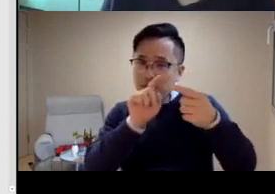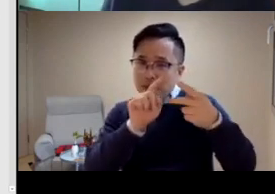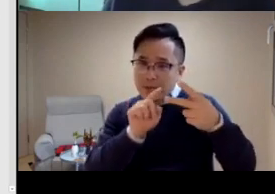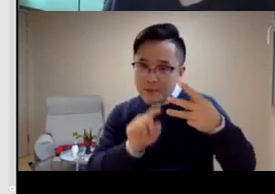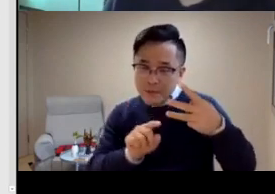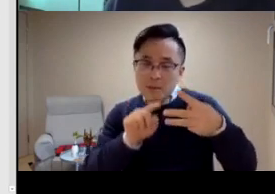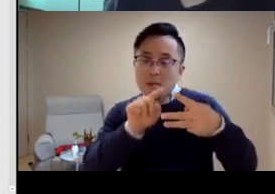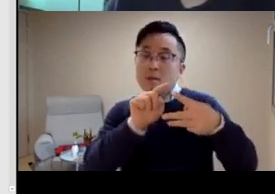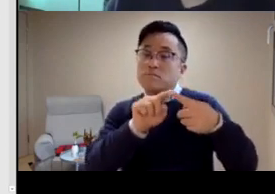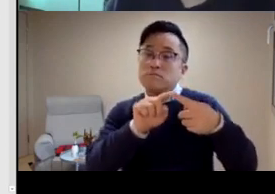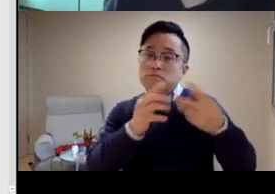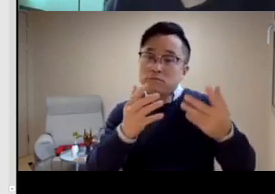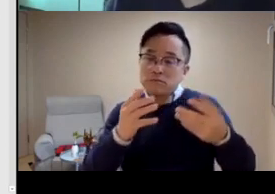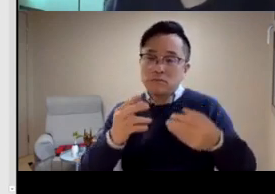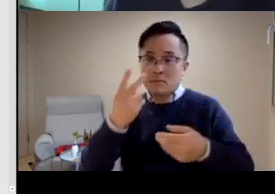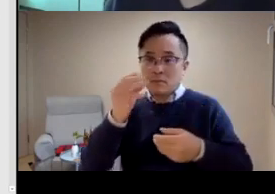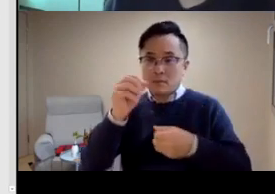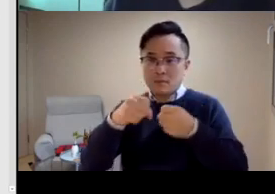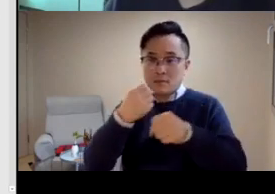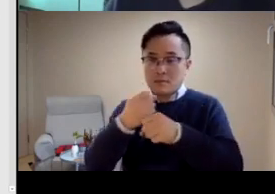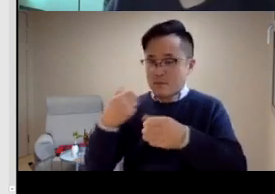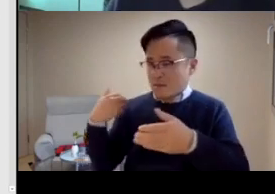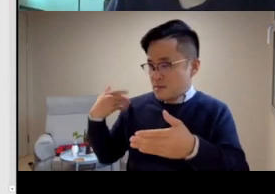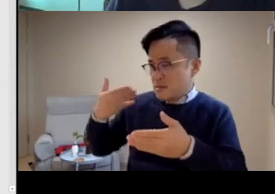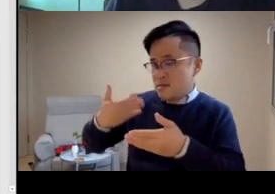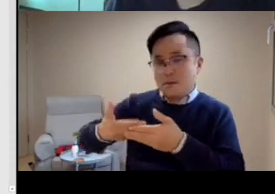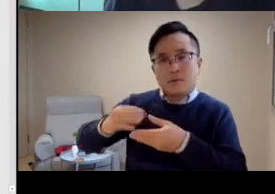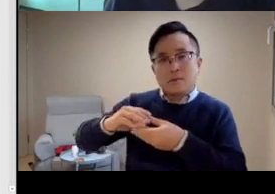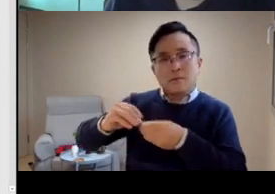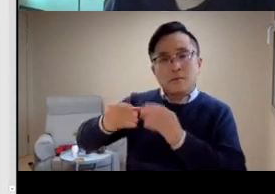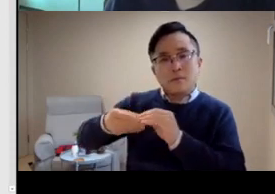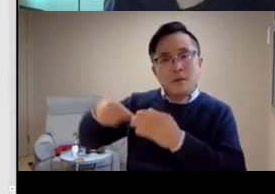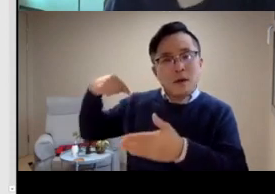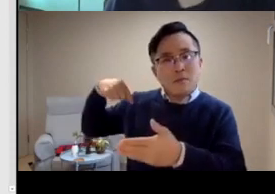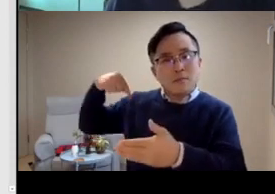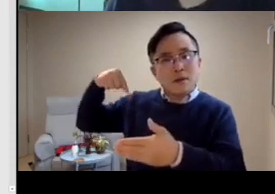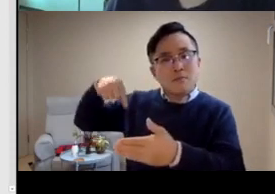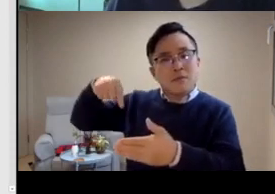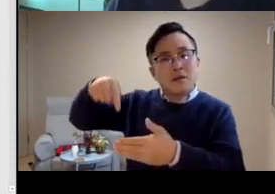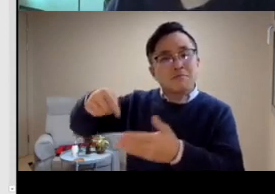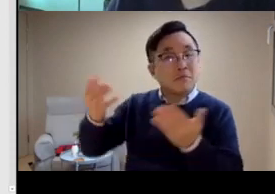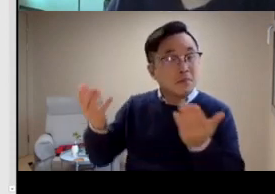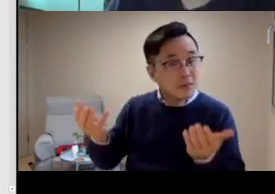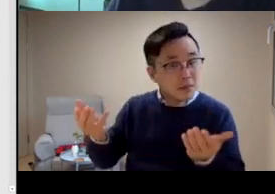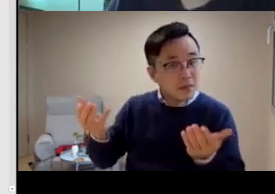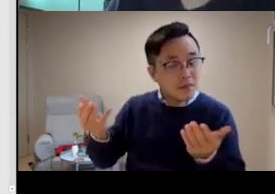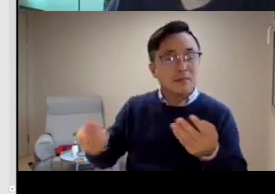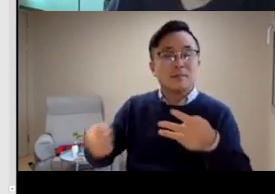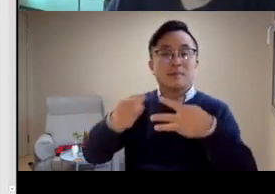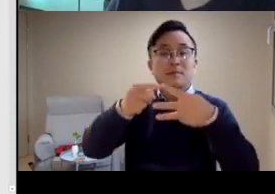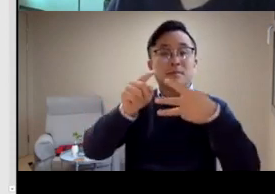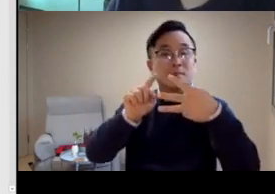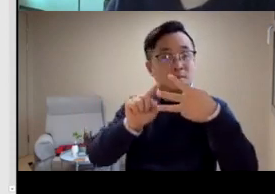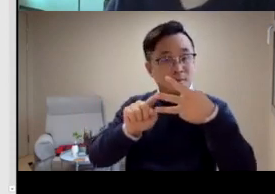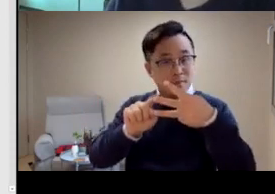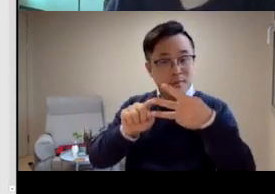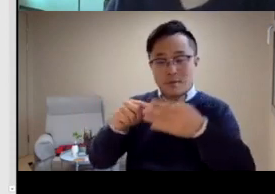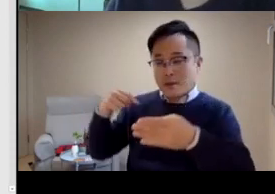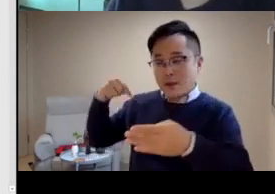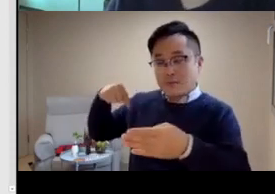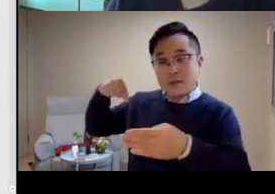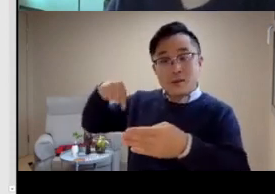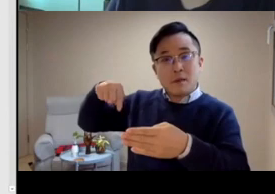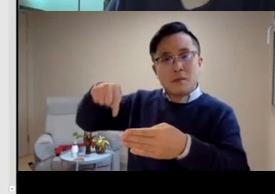So we have several important points that we're going to cover today. First of all, we're going to talk about the beginnings